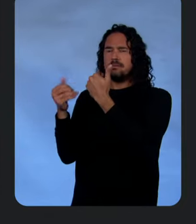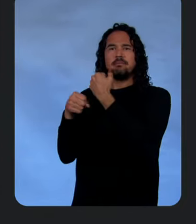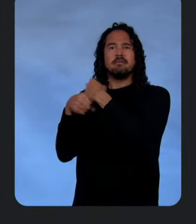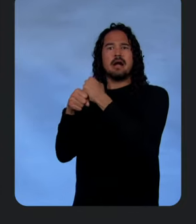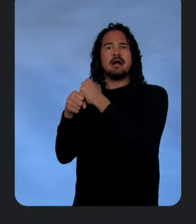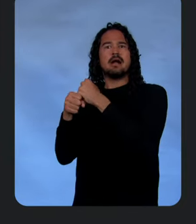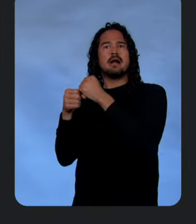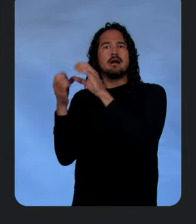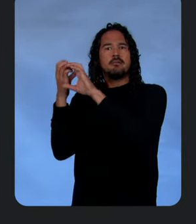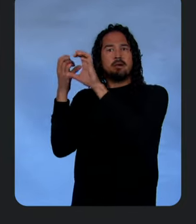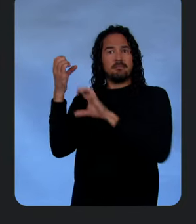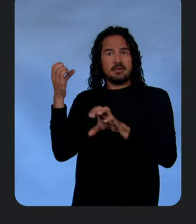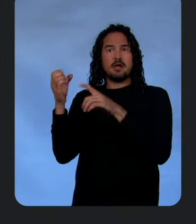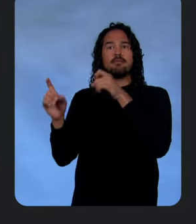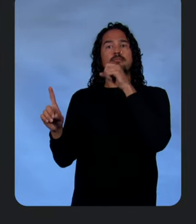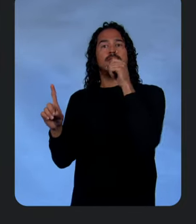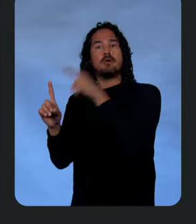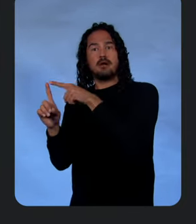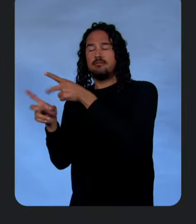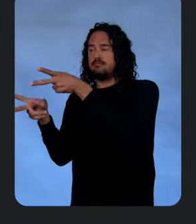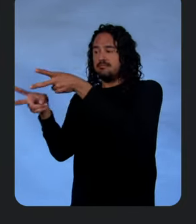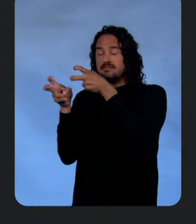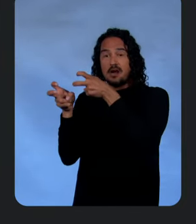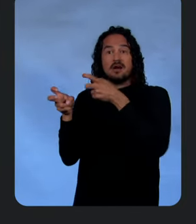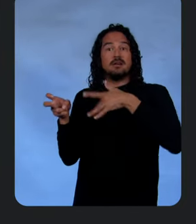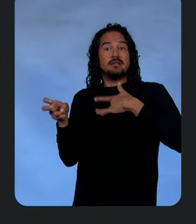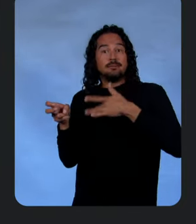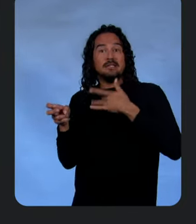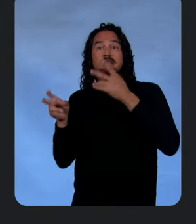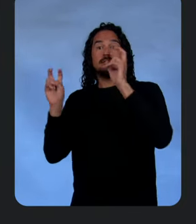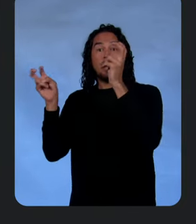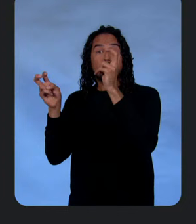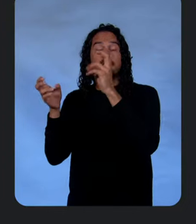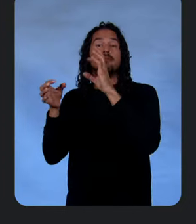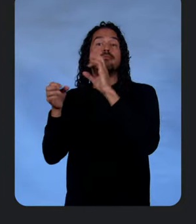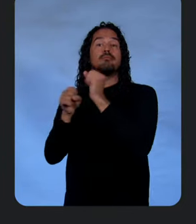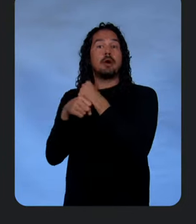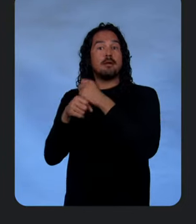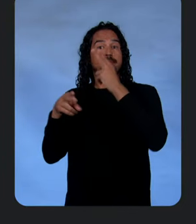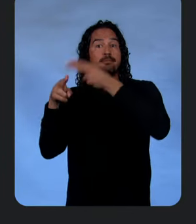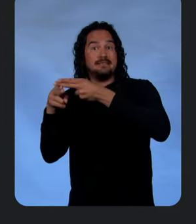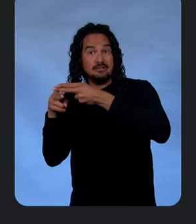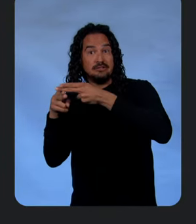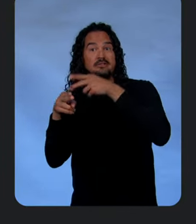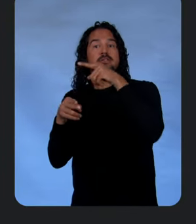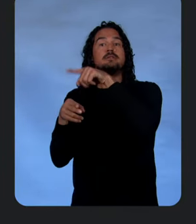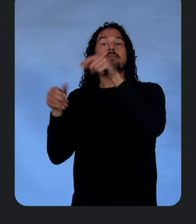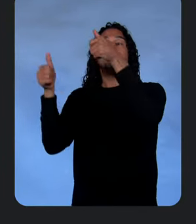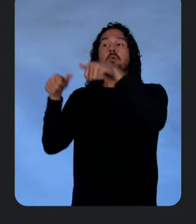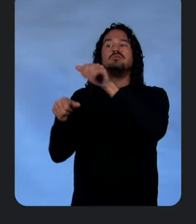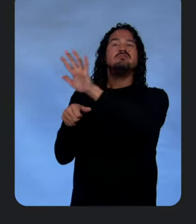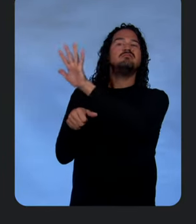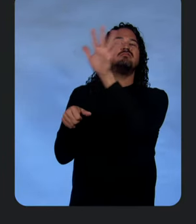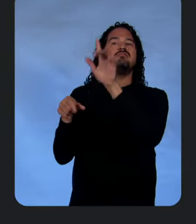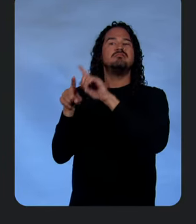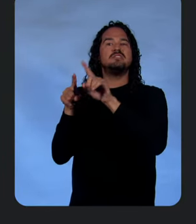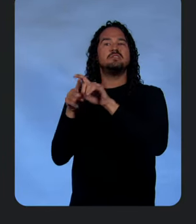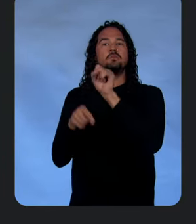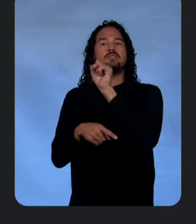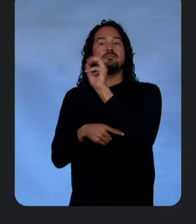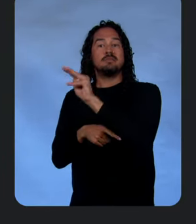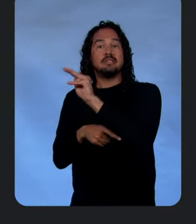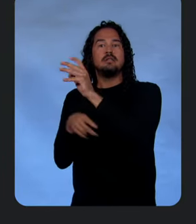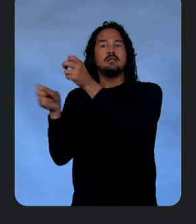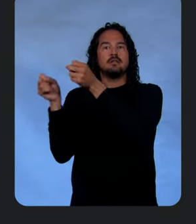prompt that can extract sentiment topics and product mentions from post texts in the social media post table, and then we want this in JSON